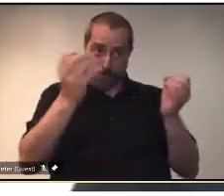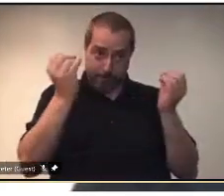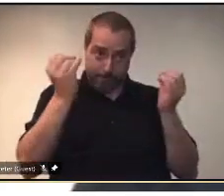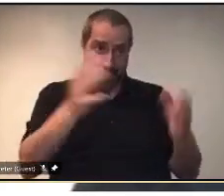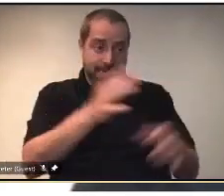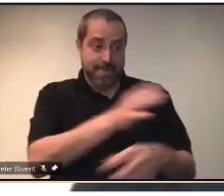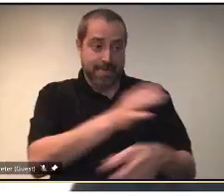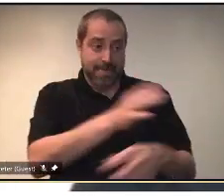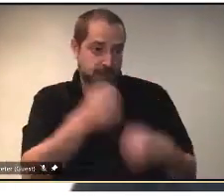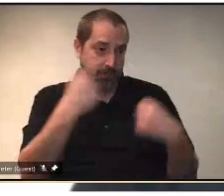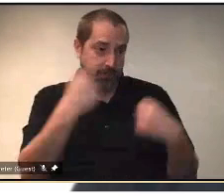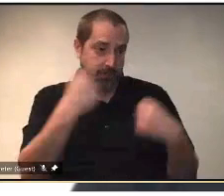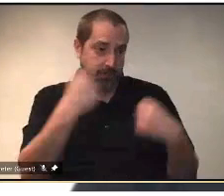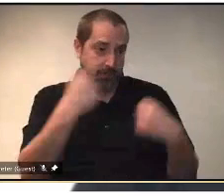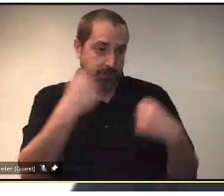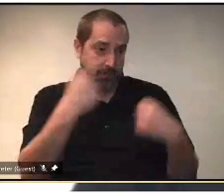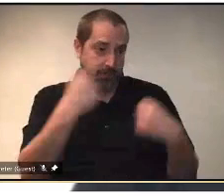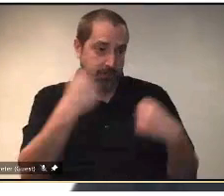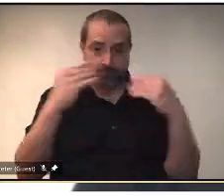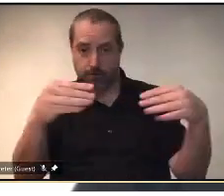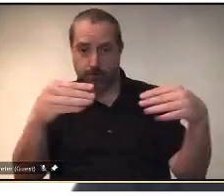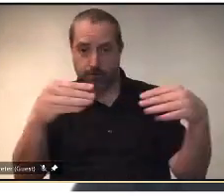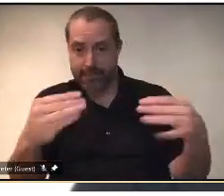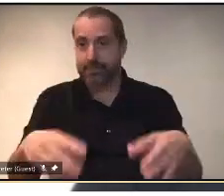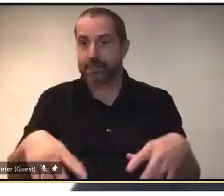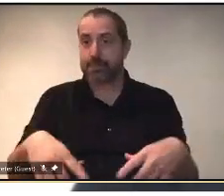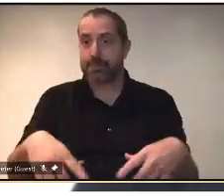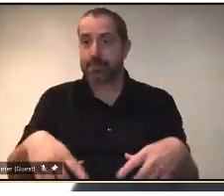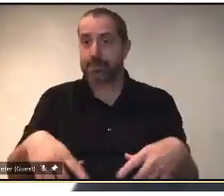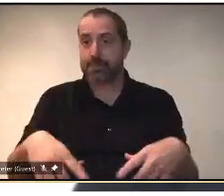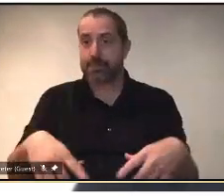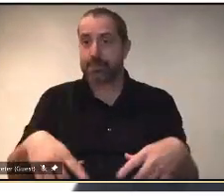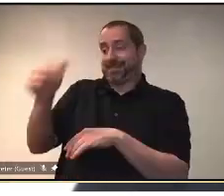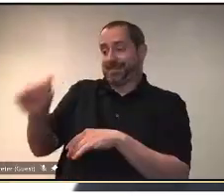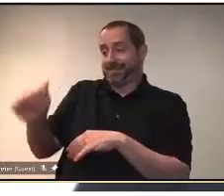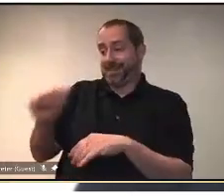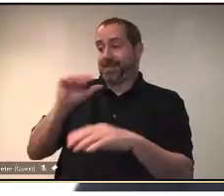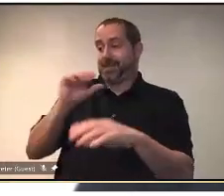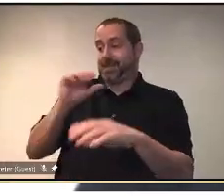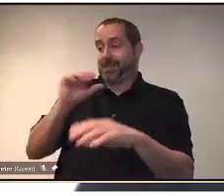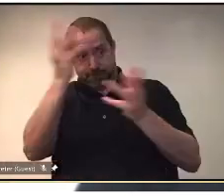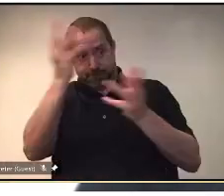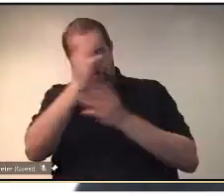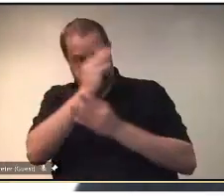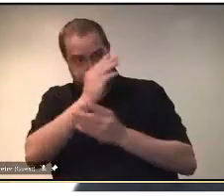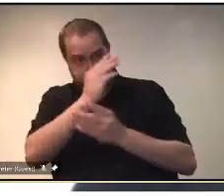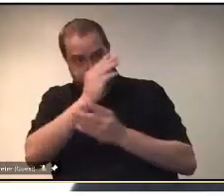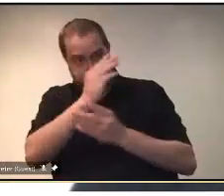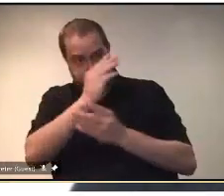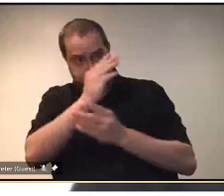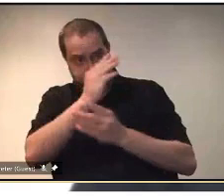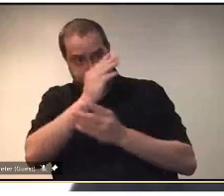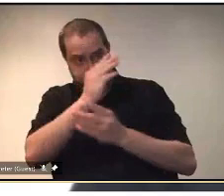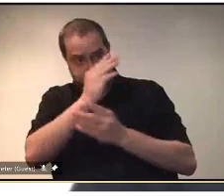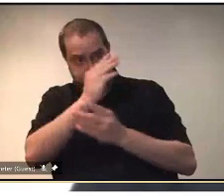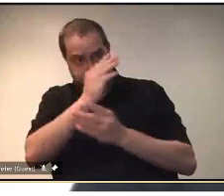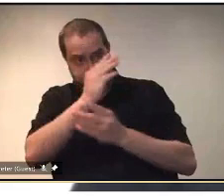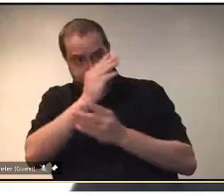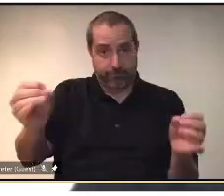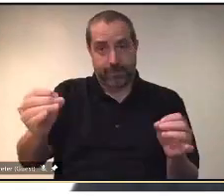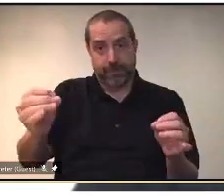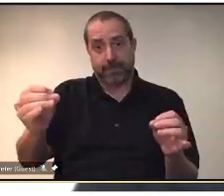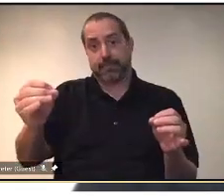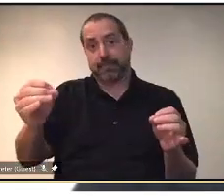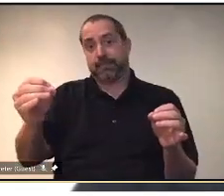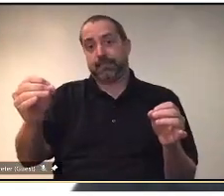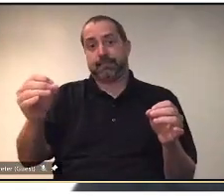um communication out by the SHA by the premier's office by the government of Saskatchewan any mechanism to be able